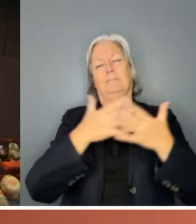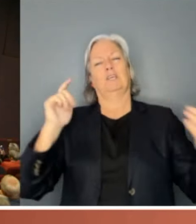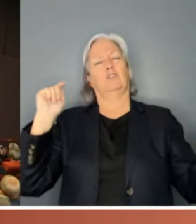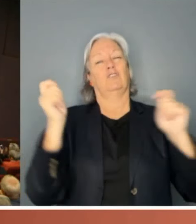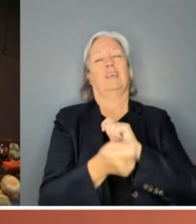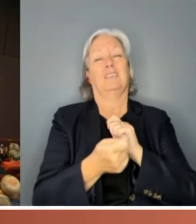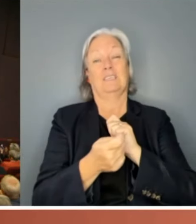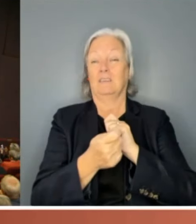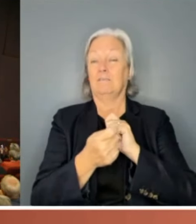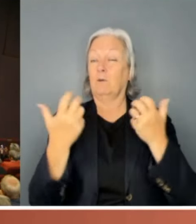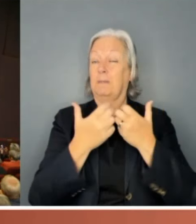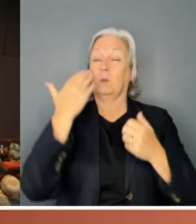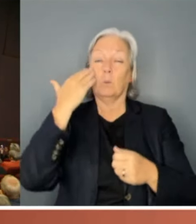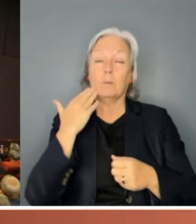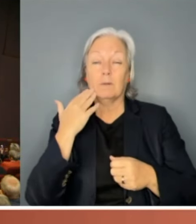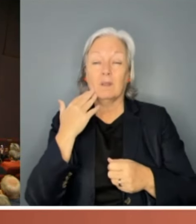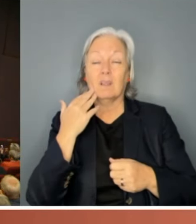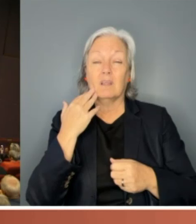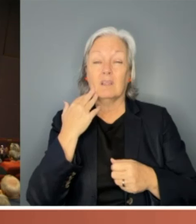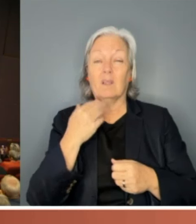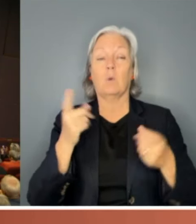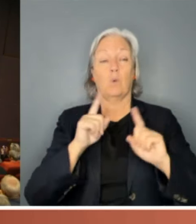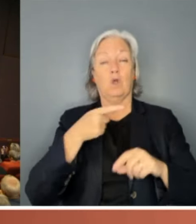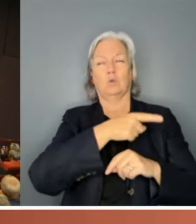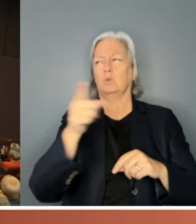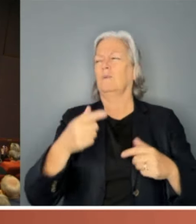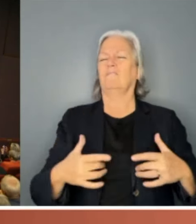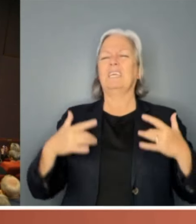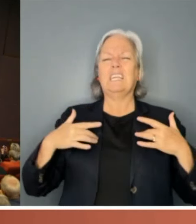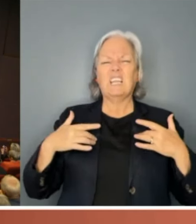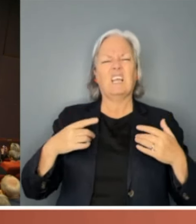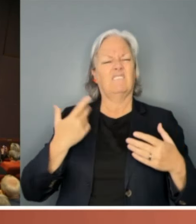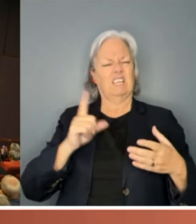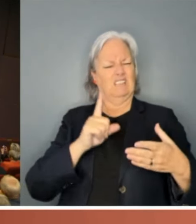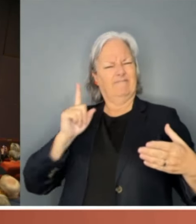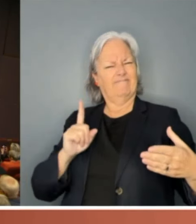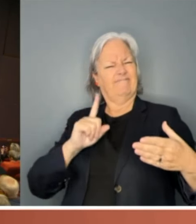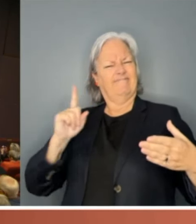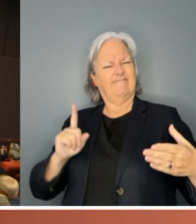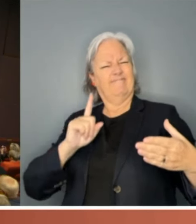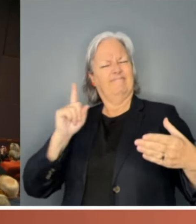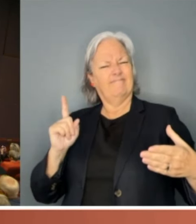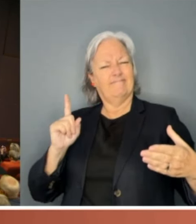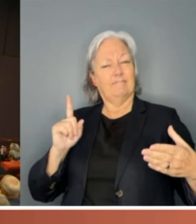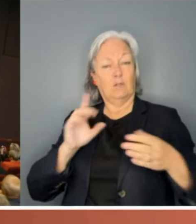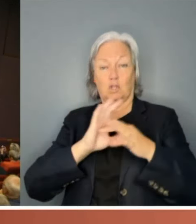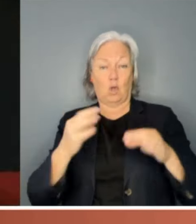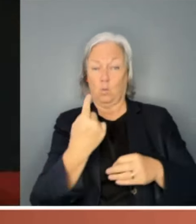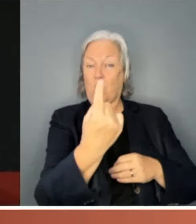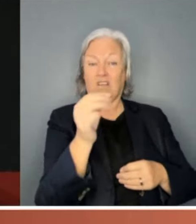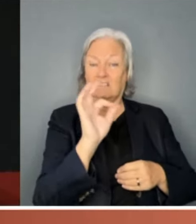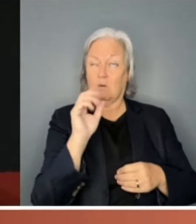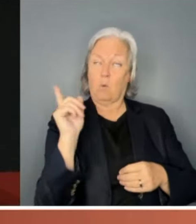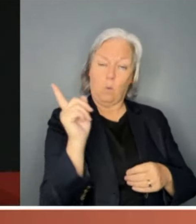in realising that that stuff they feel about being on the outside, they're actually not alone, that we all feel this and we're